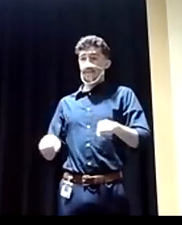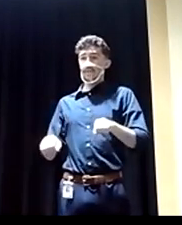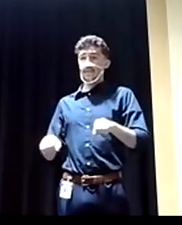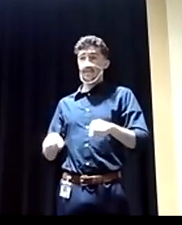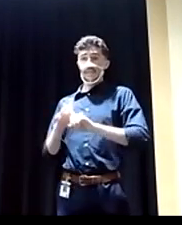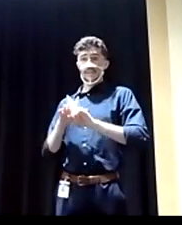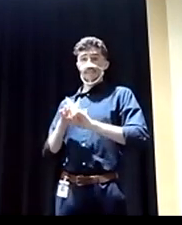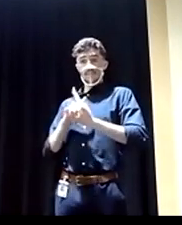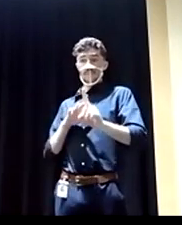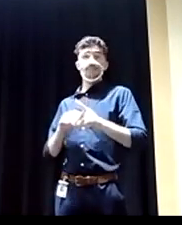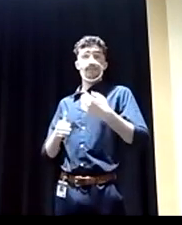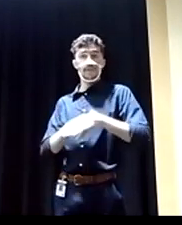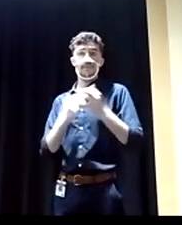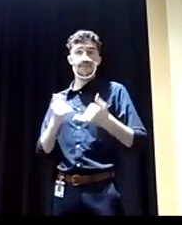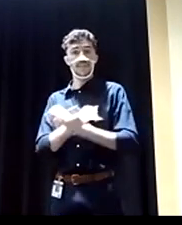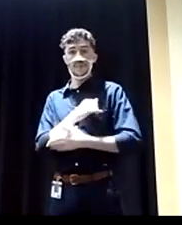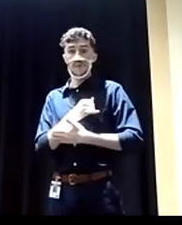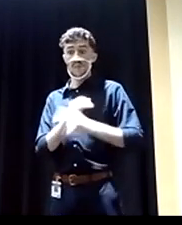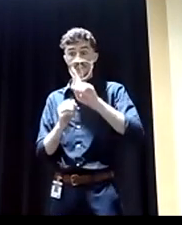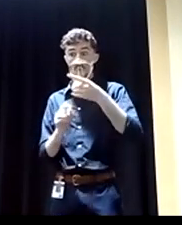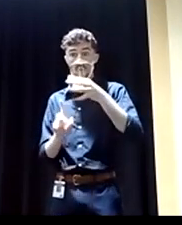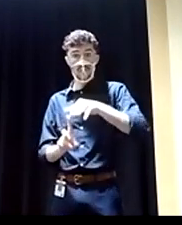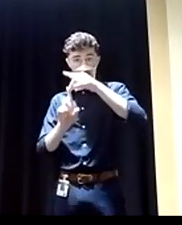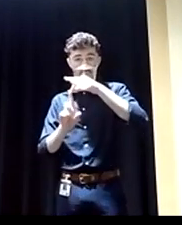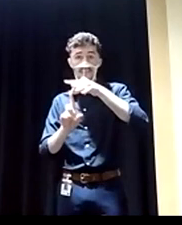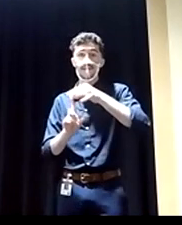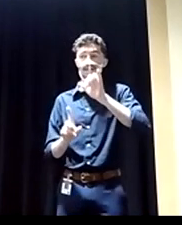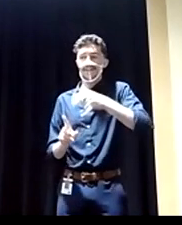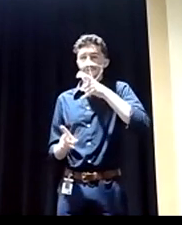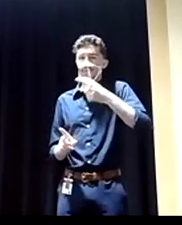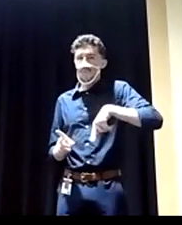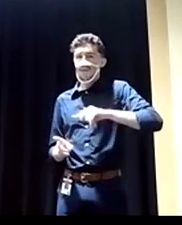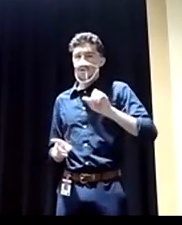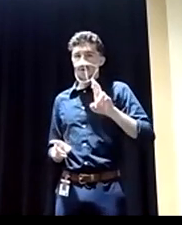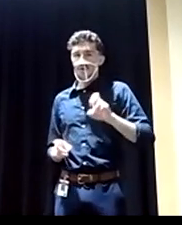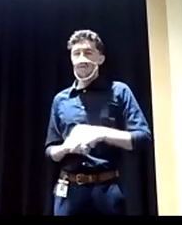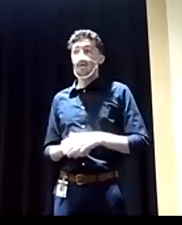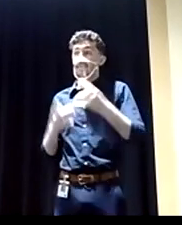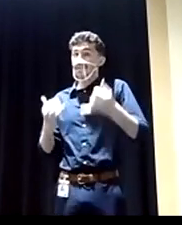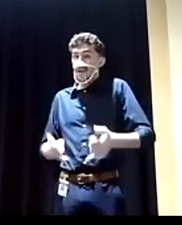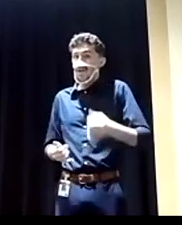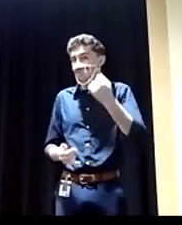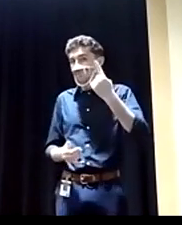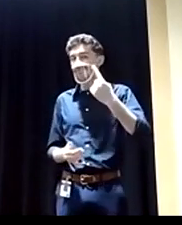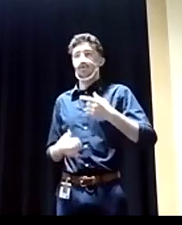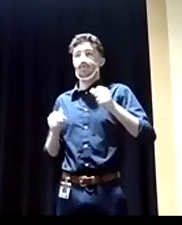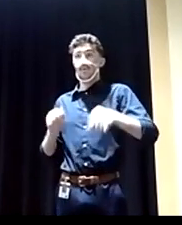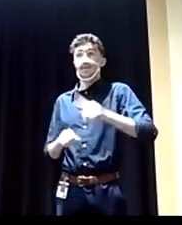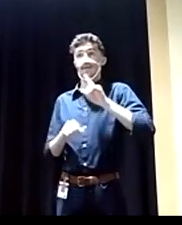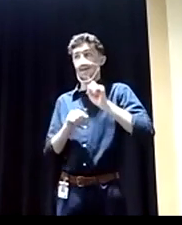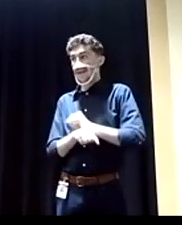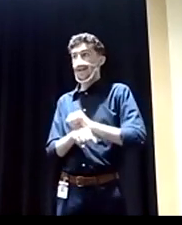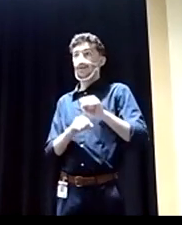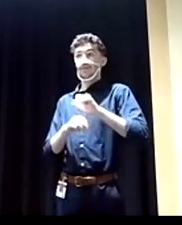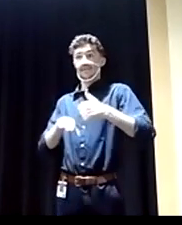violence where they are. This is who we are. But now it is our moment to actually get comprehensive